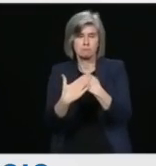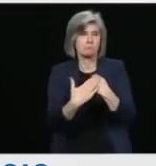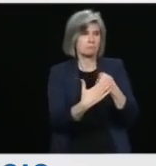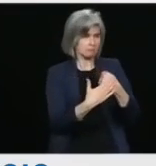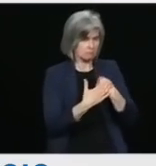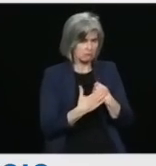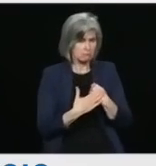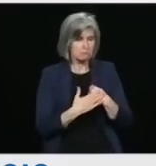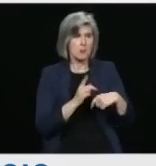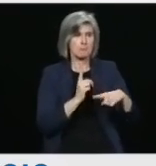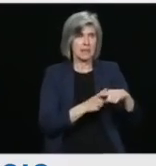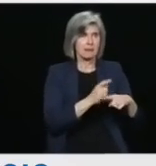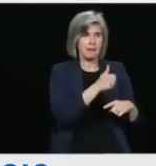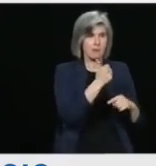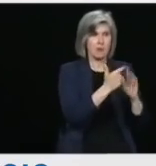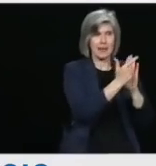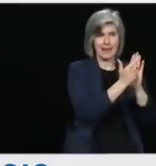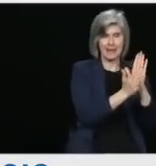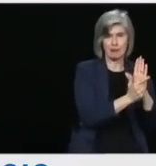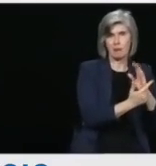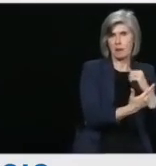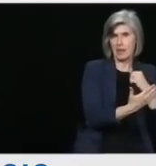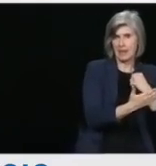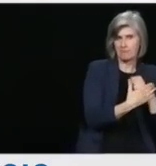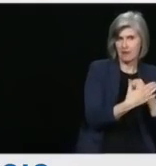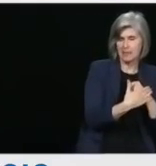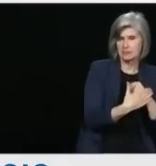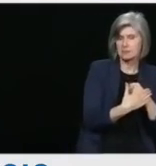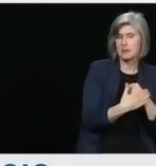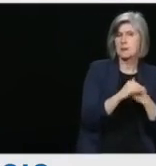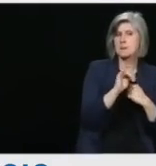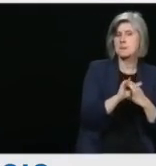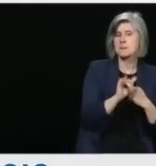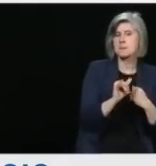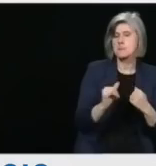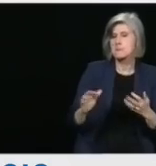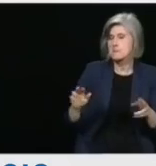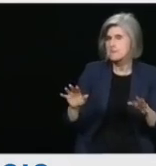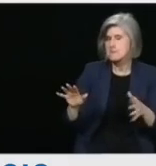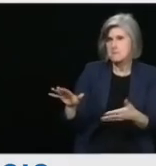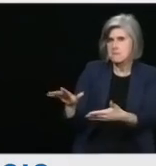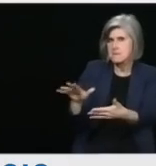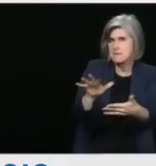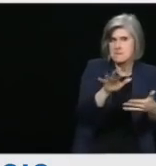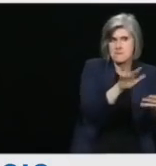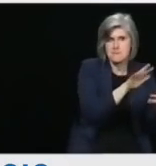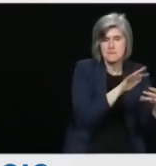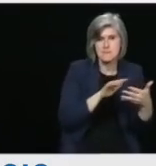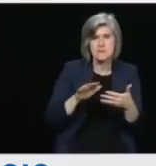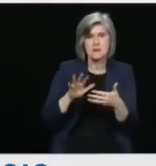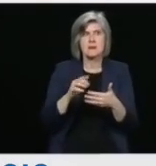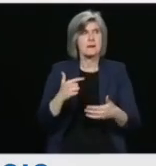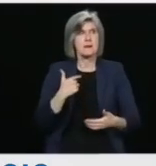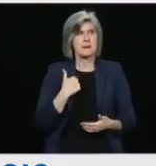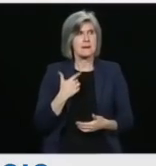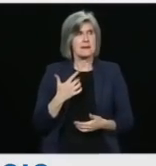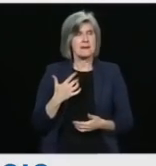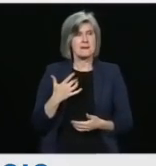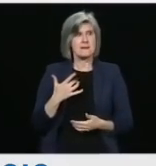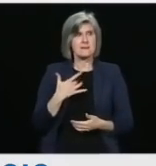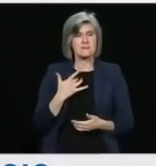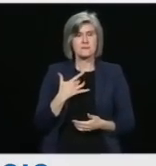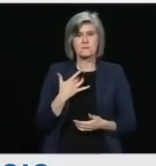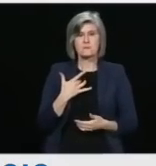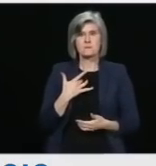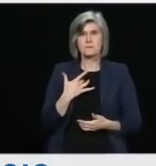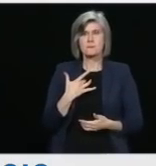my analysis, I determined that it is not in the public interest that matters be identified, that any individuals from